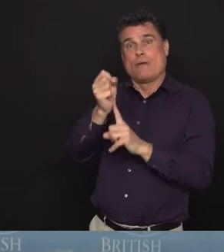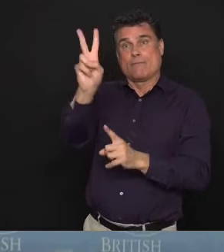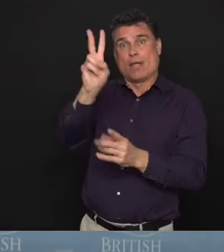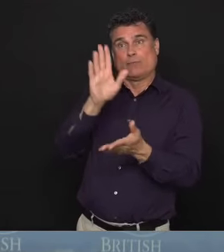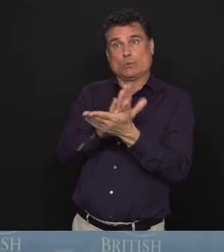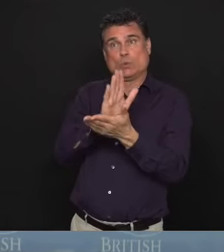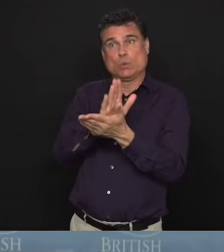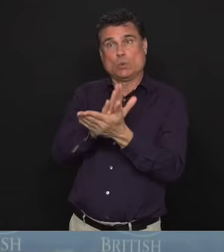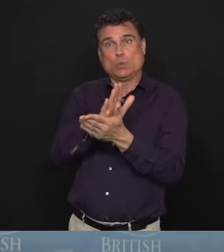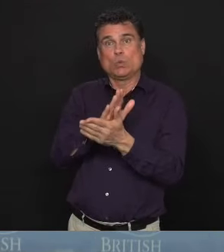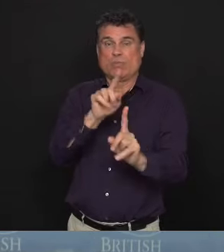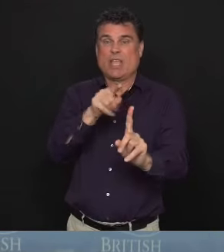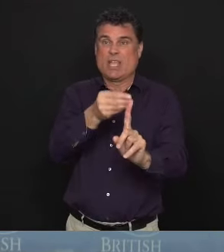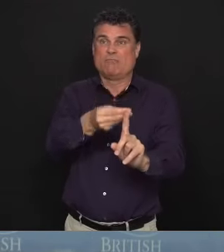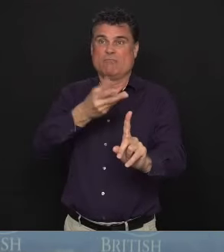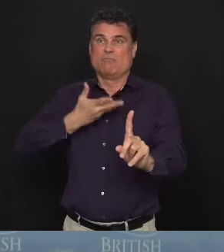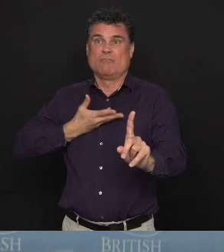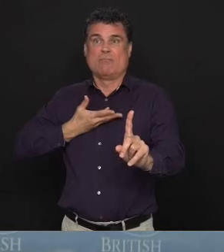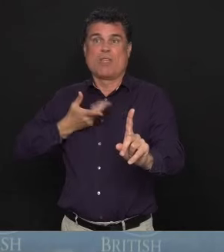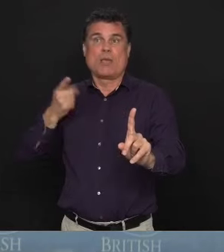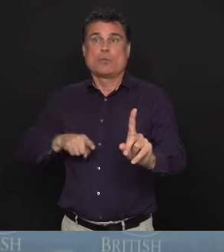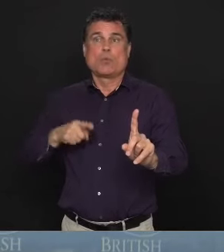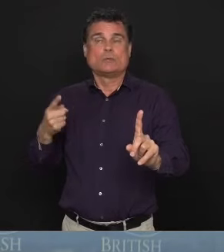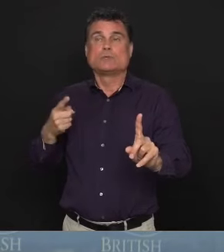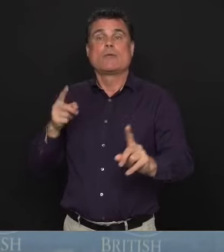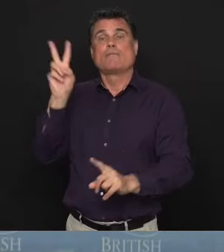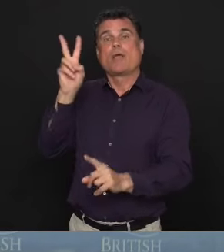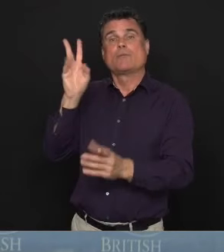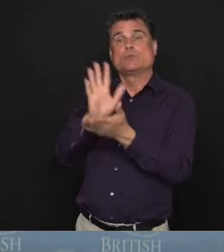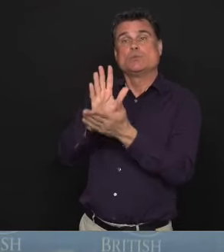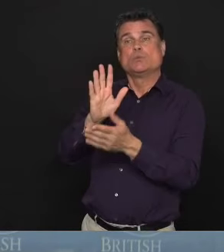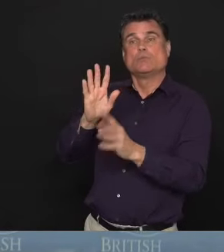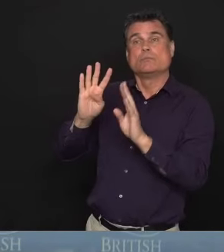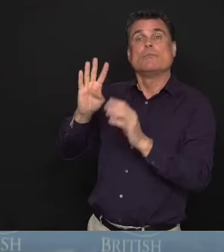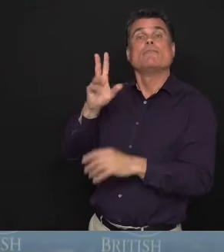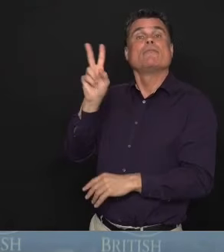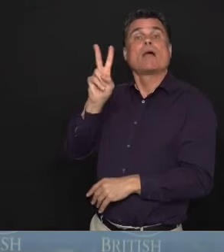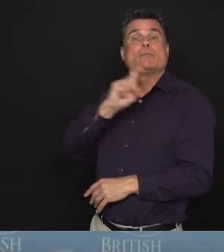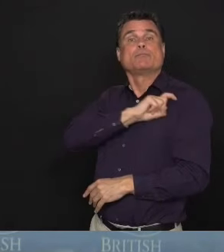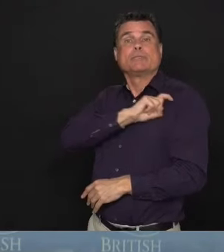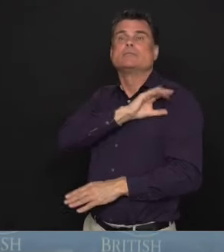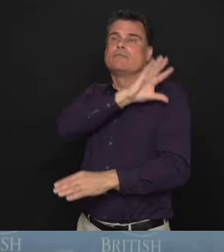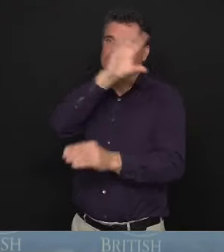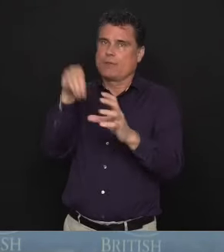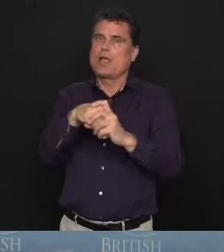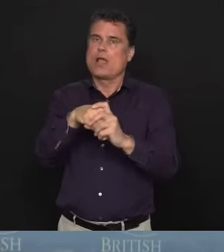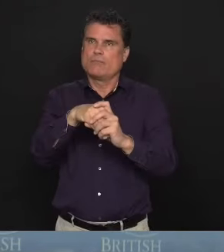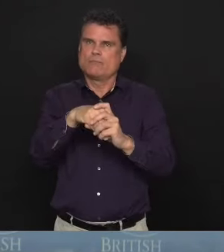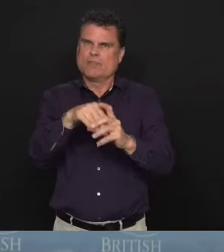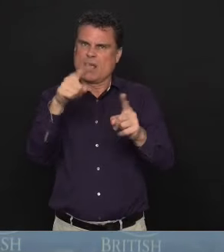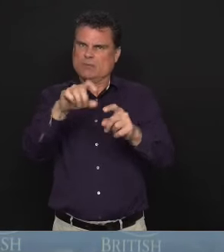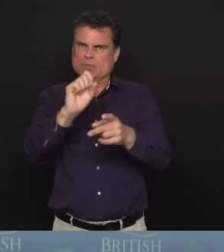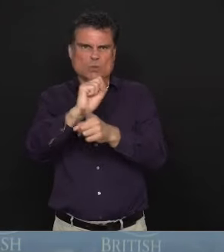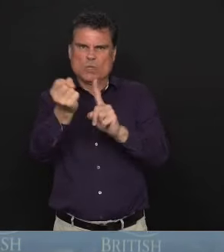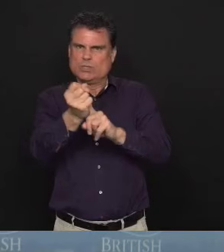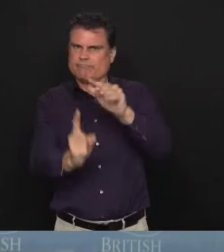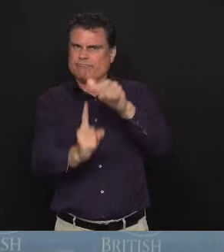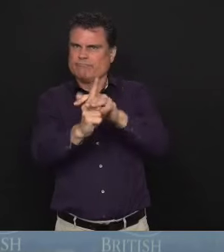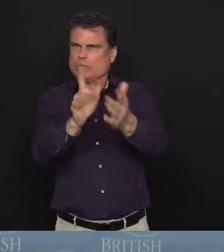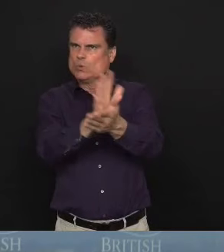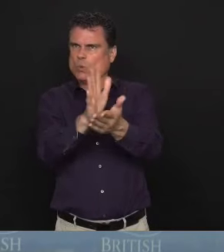Vancouver Police Department are currently dealing with the situation and that they will be having an update with